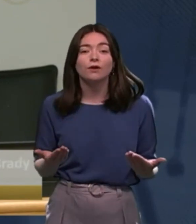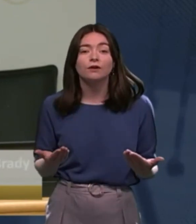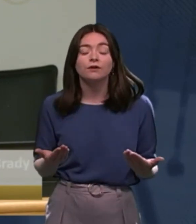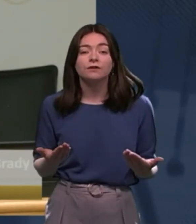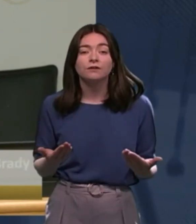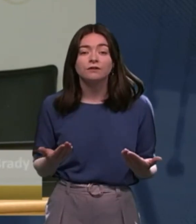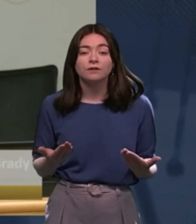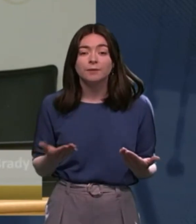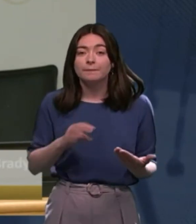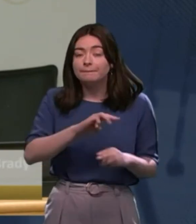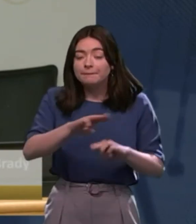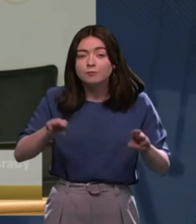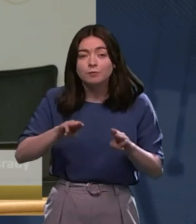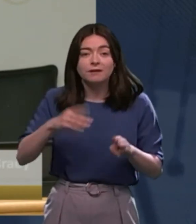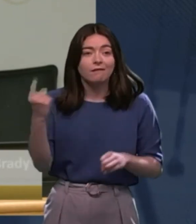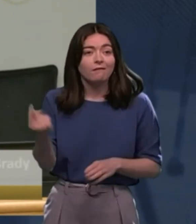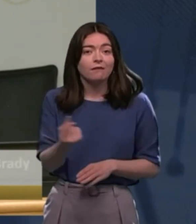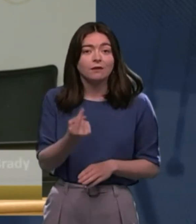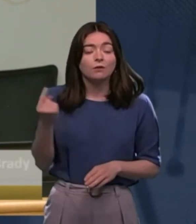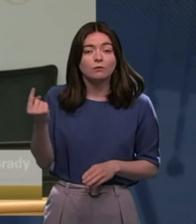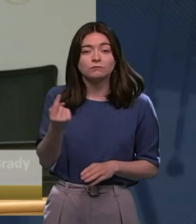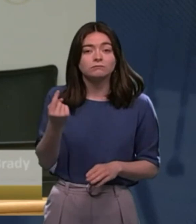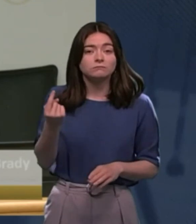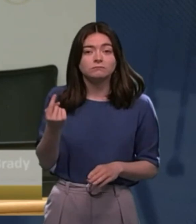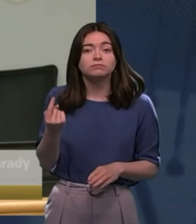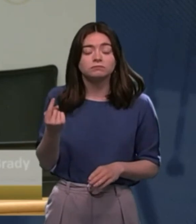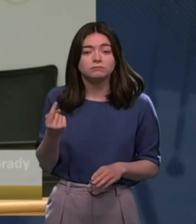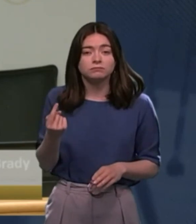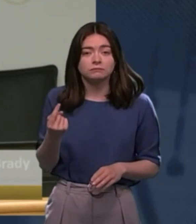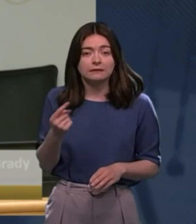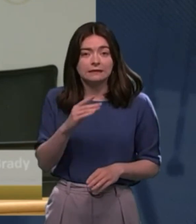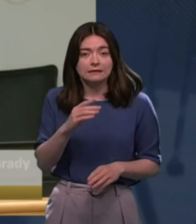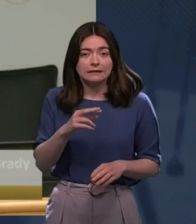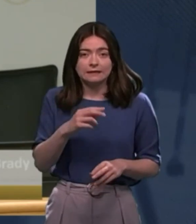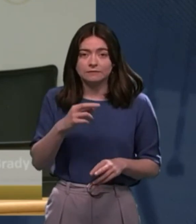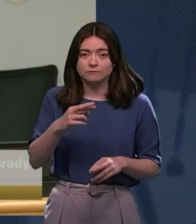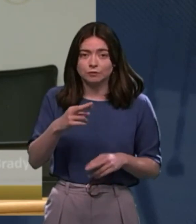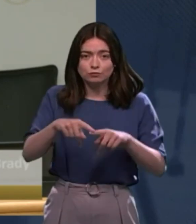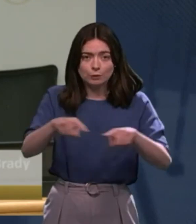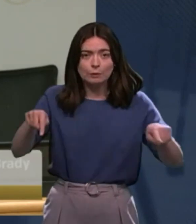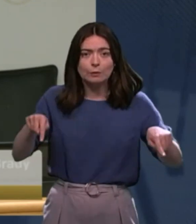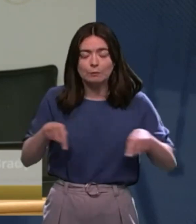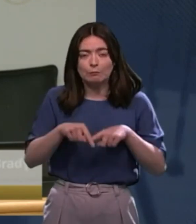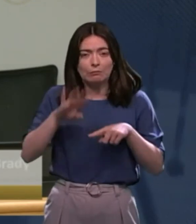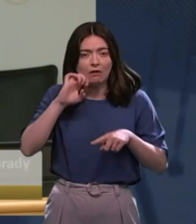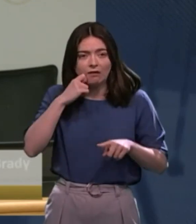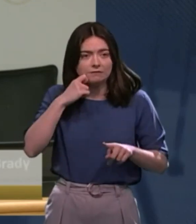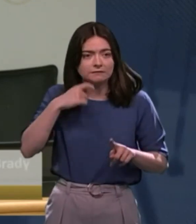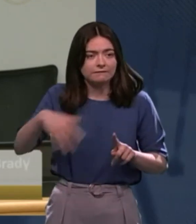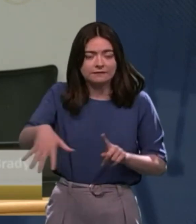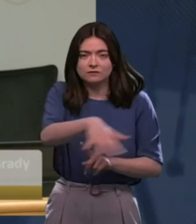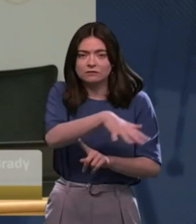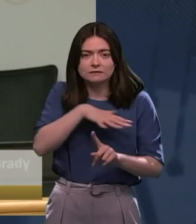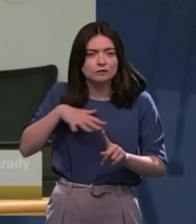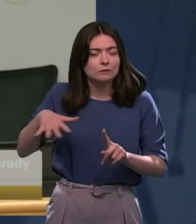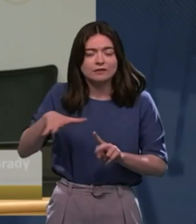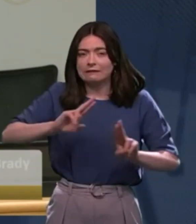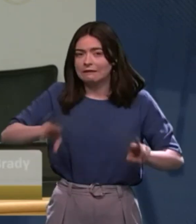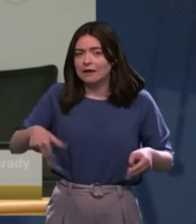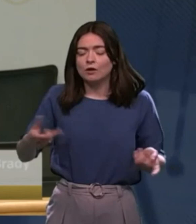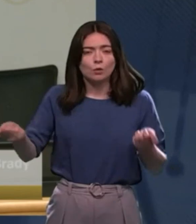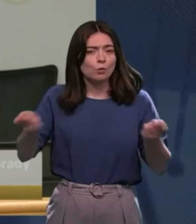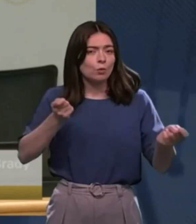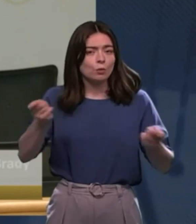isolated in their cells because the physical conditions in prison just, they can't cope with their disability.